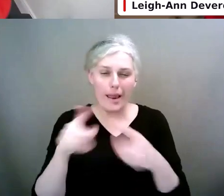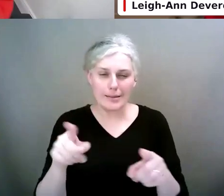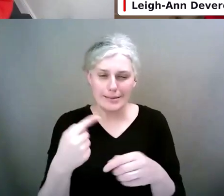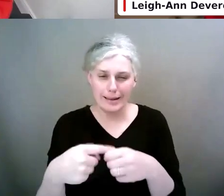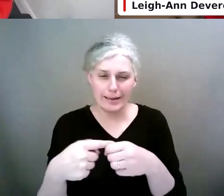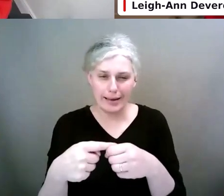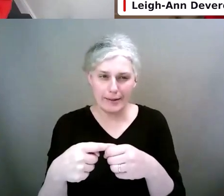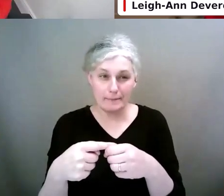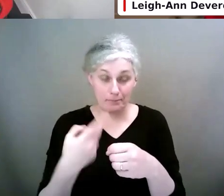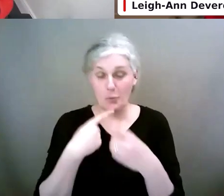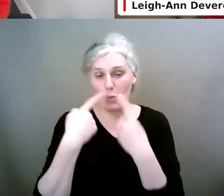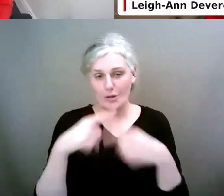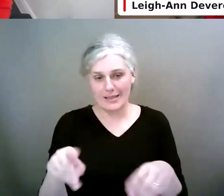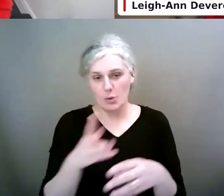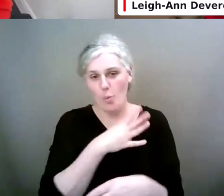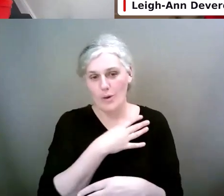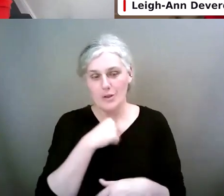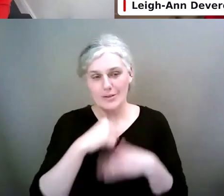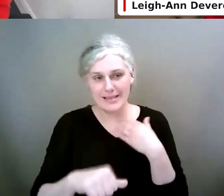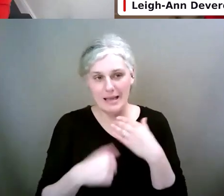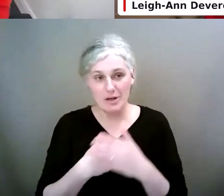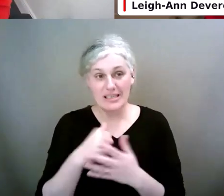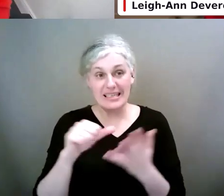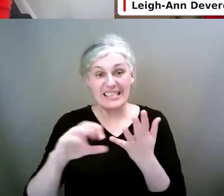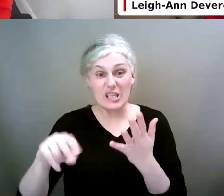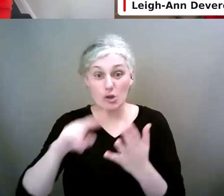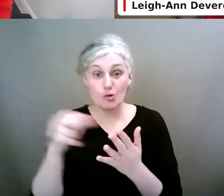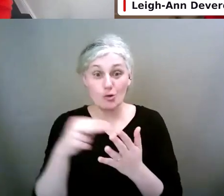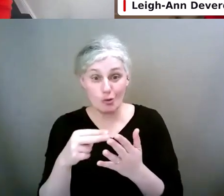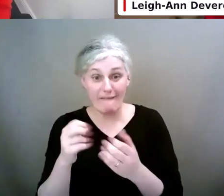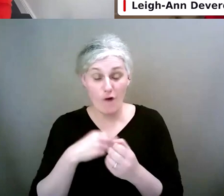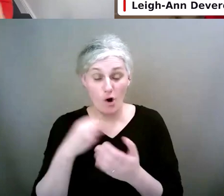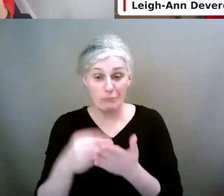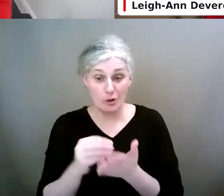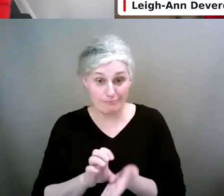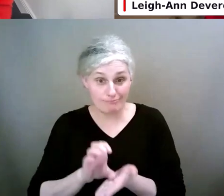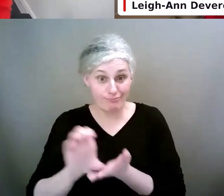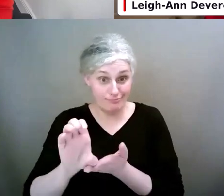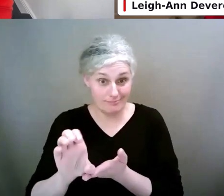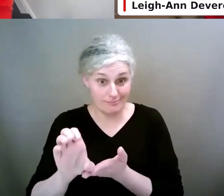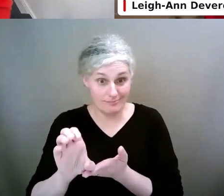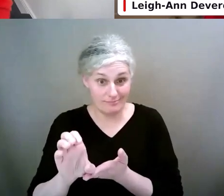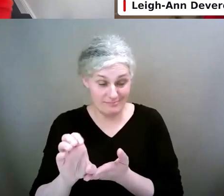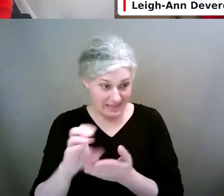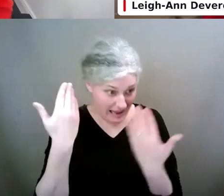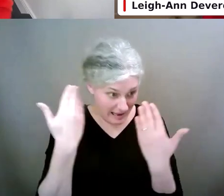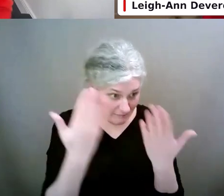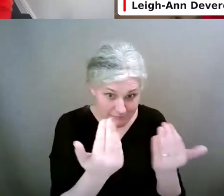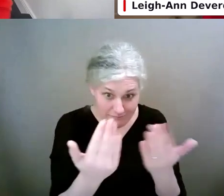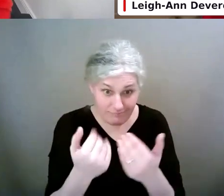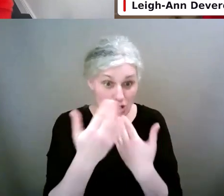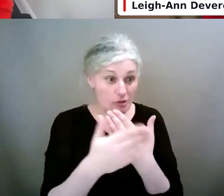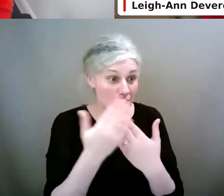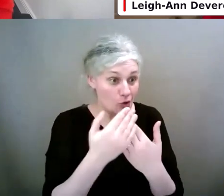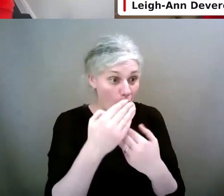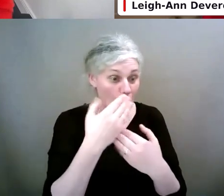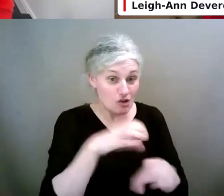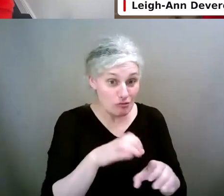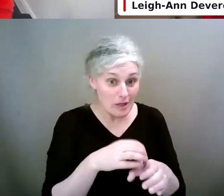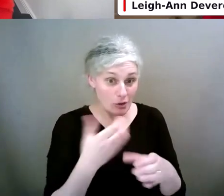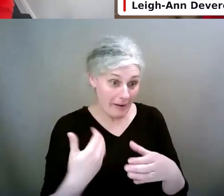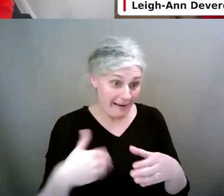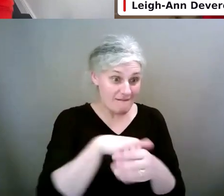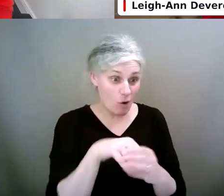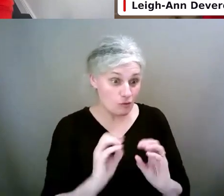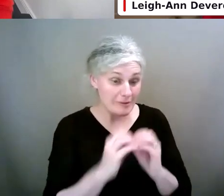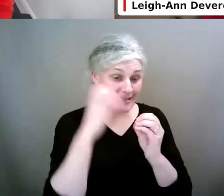we announced the winners today, but we've six thousand euros in cash prizes to give away. Get them involved in making a video when we announce it and launch it